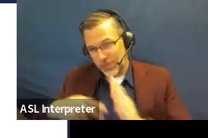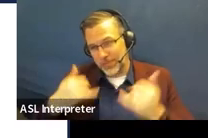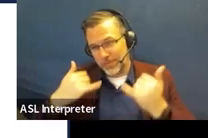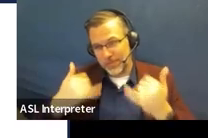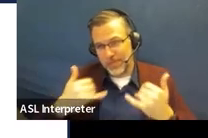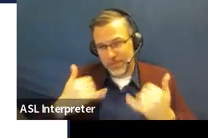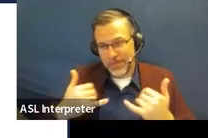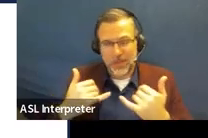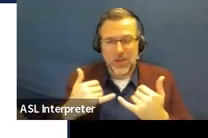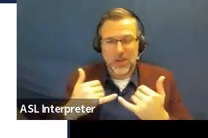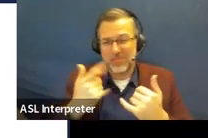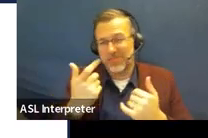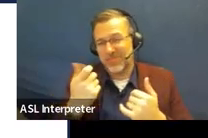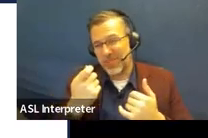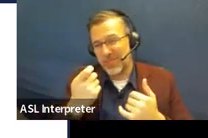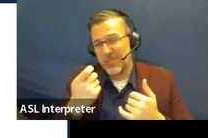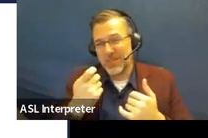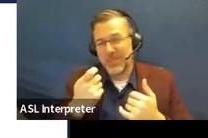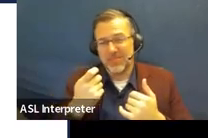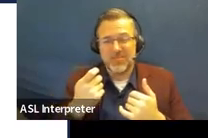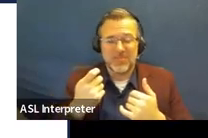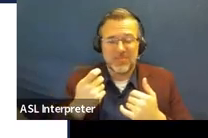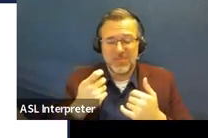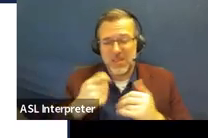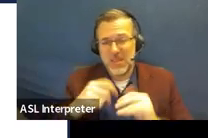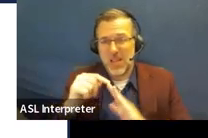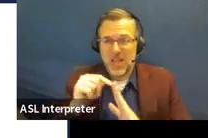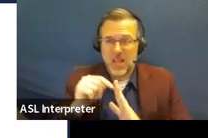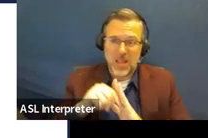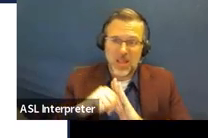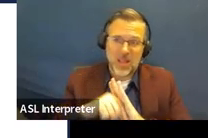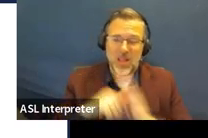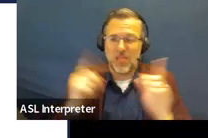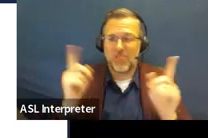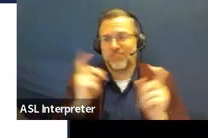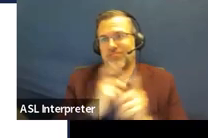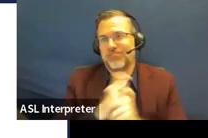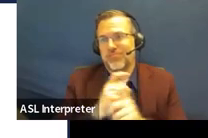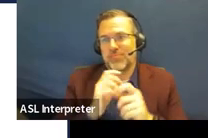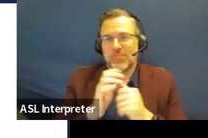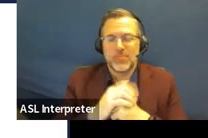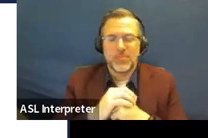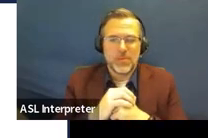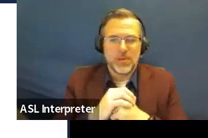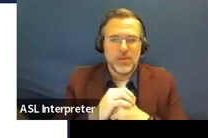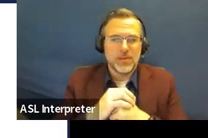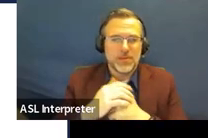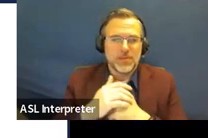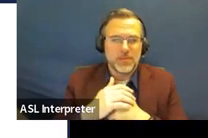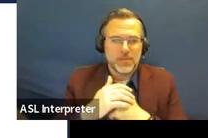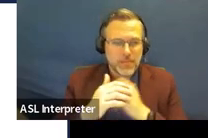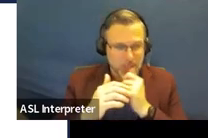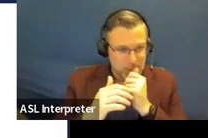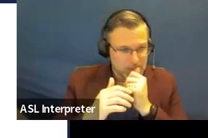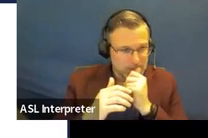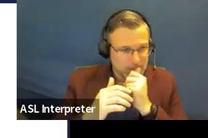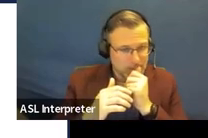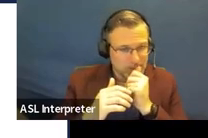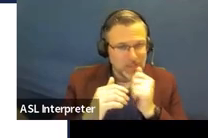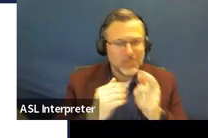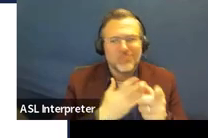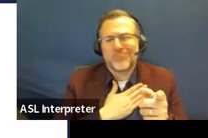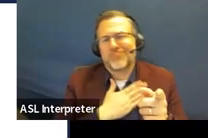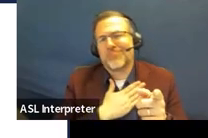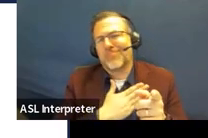quite a dense read, we'll say, but there's the link to it and the language from this training. This is my very